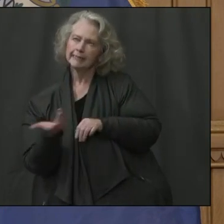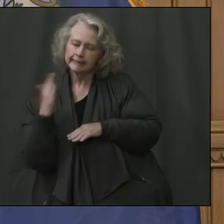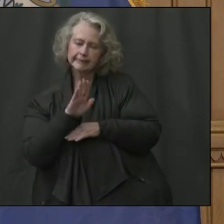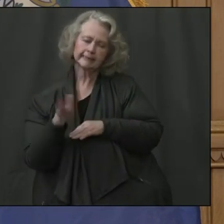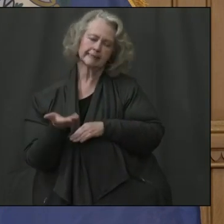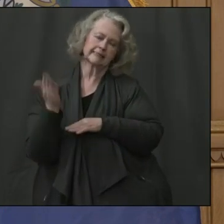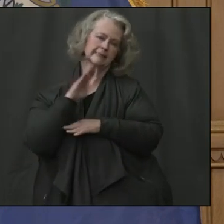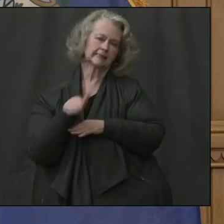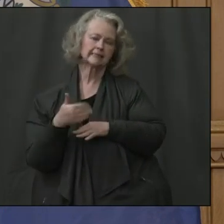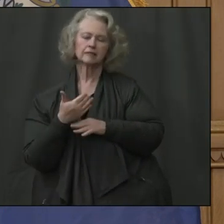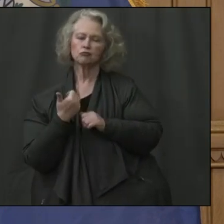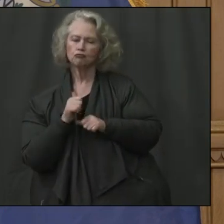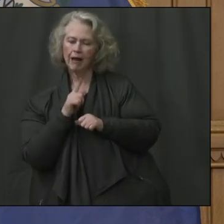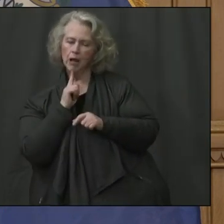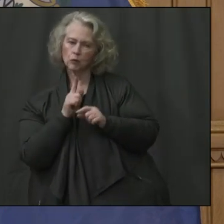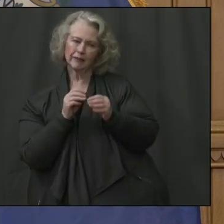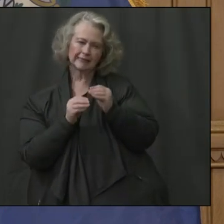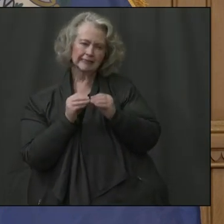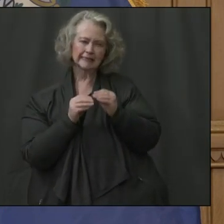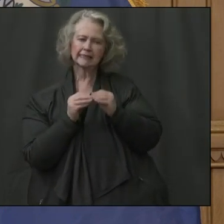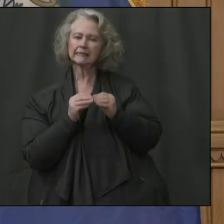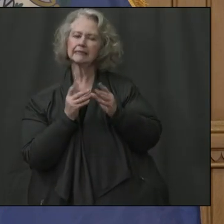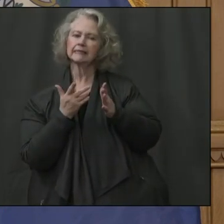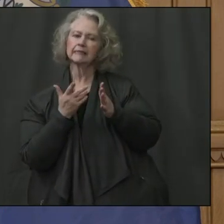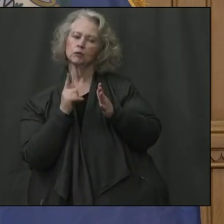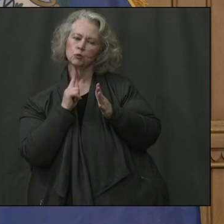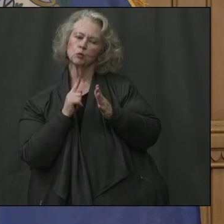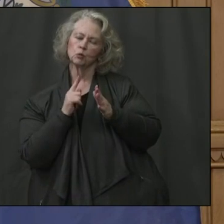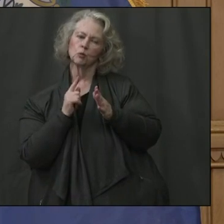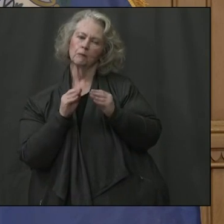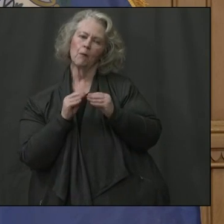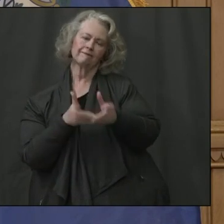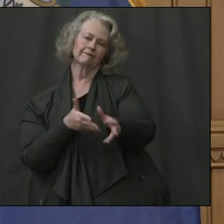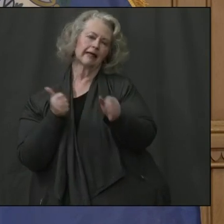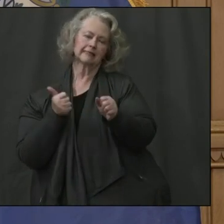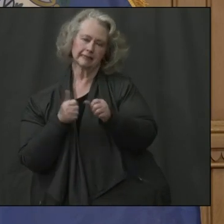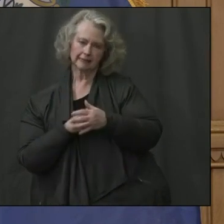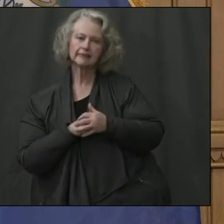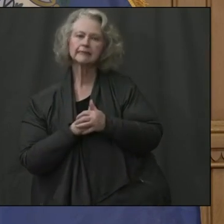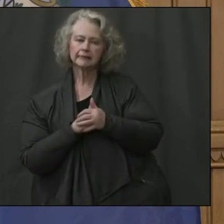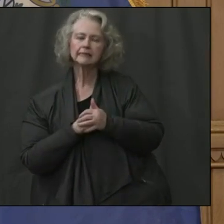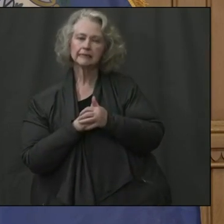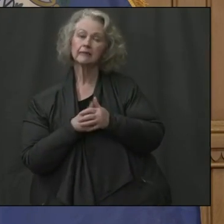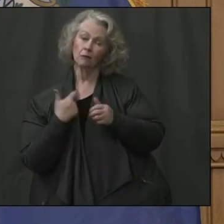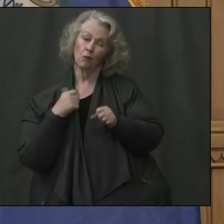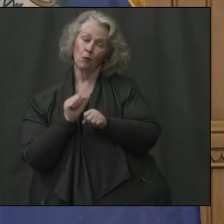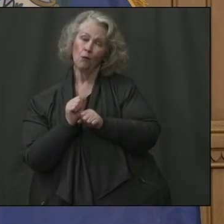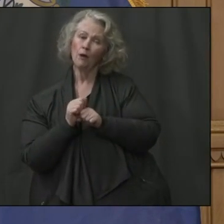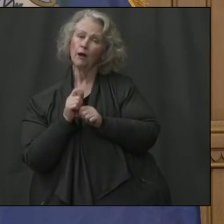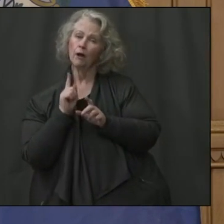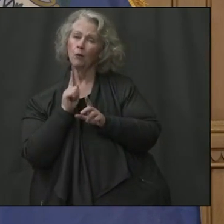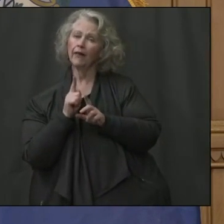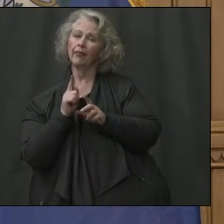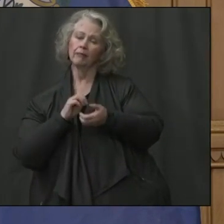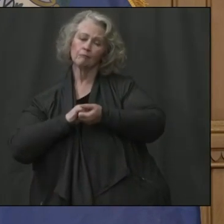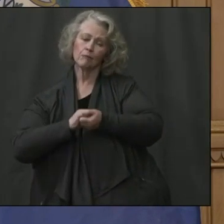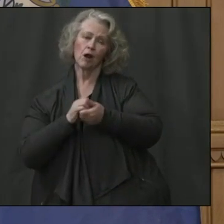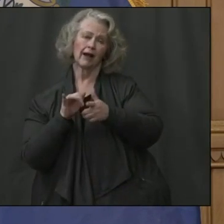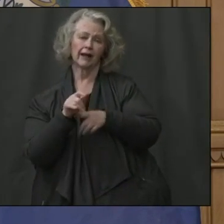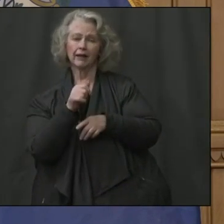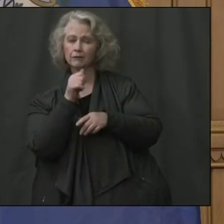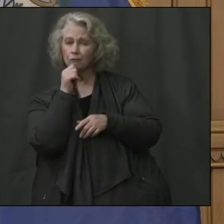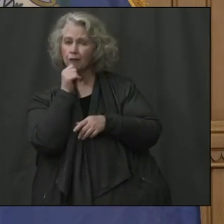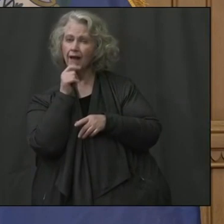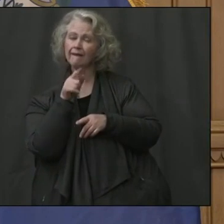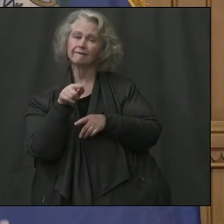a fix that would allow us to have an expedited, uh, process on this. We're working with some great partners from the private as well as the other departments